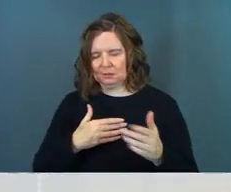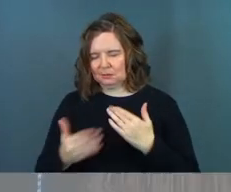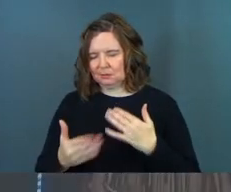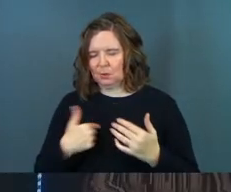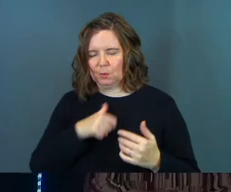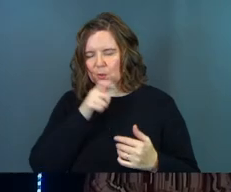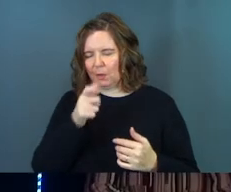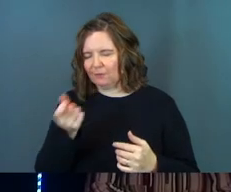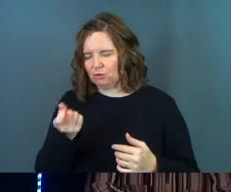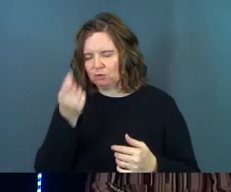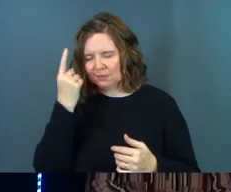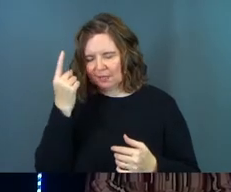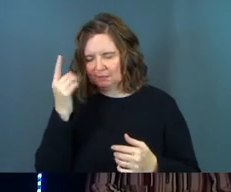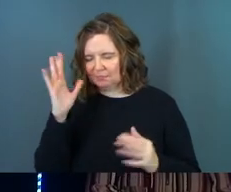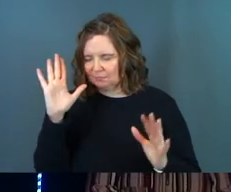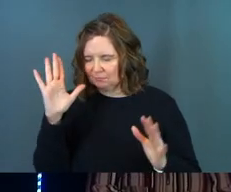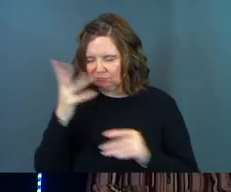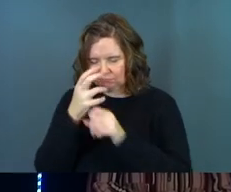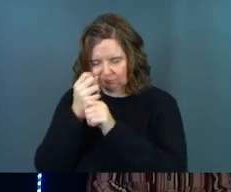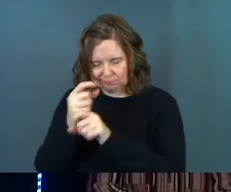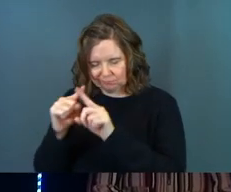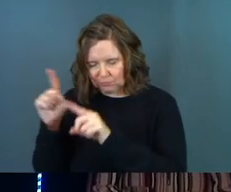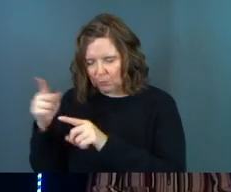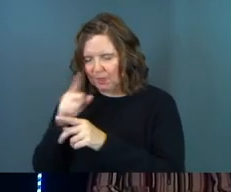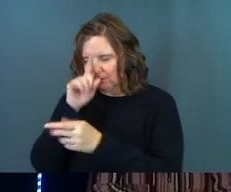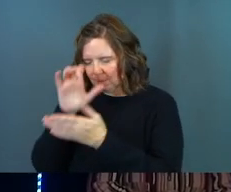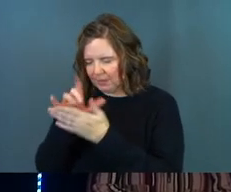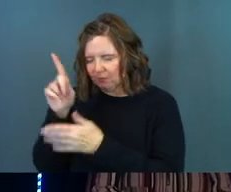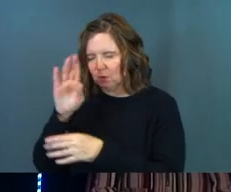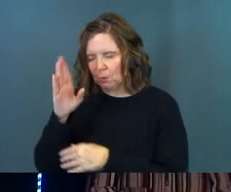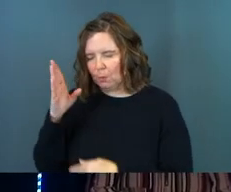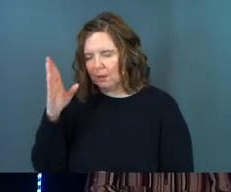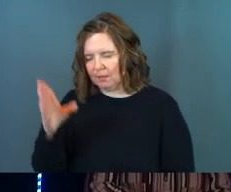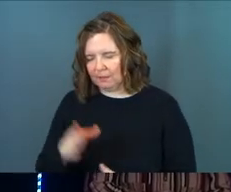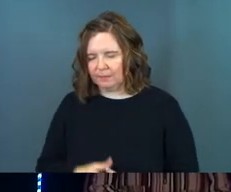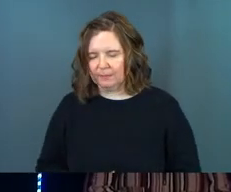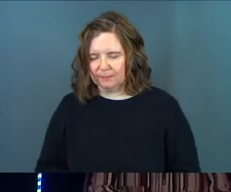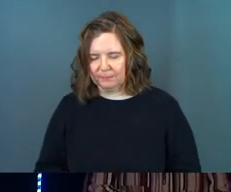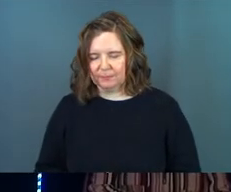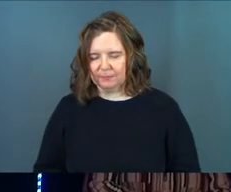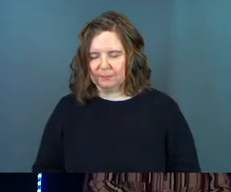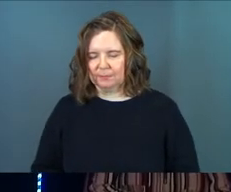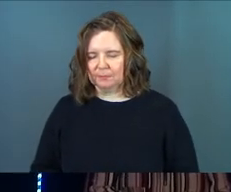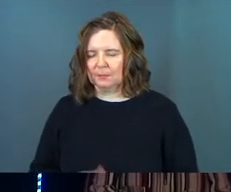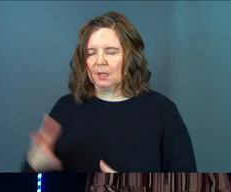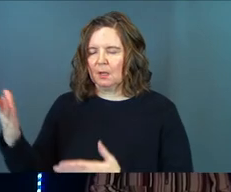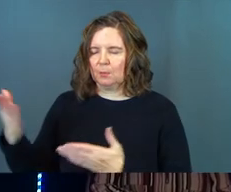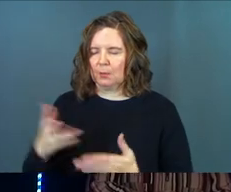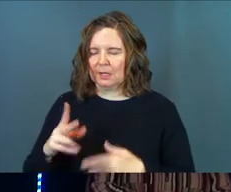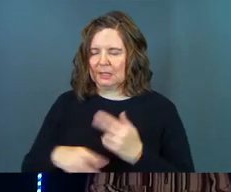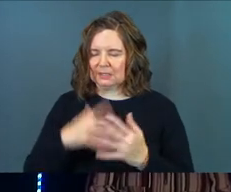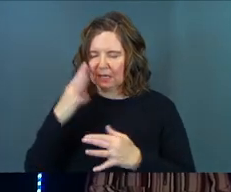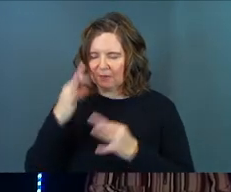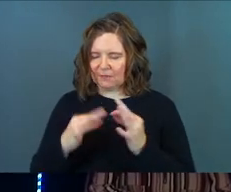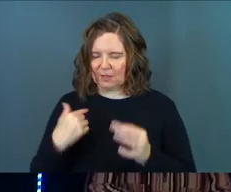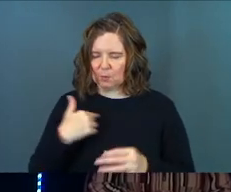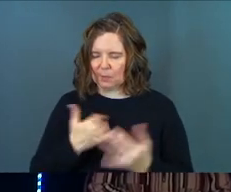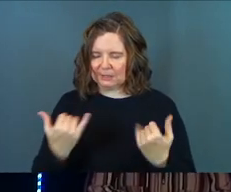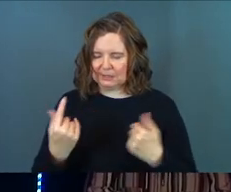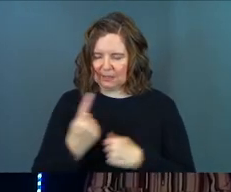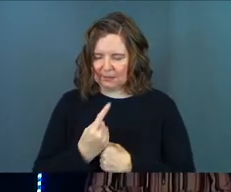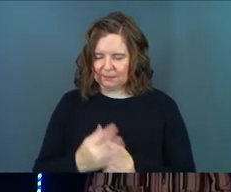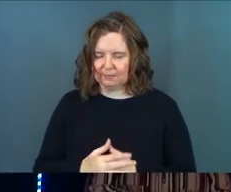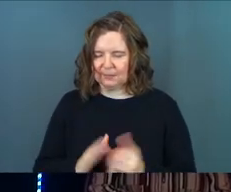We don't have to understand. We just have to believe that you will. Would you bring this kind of faith to us today?